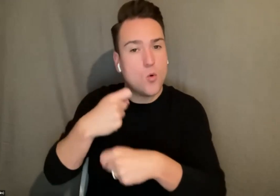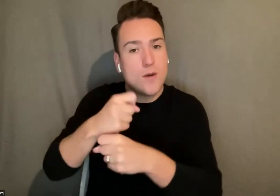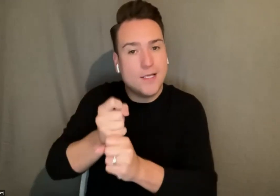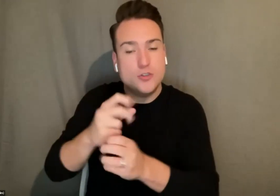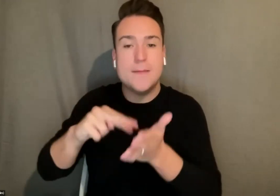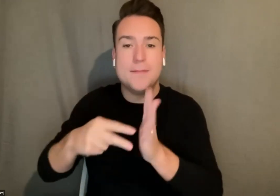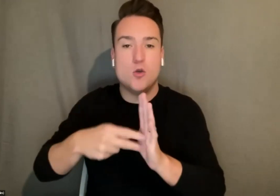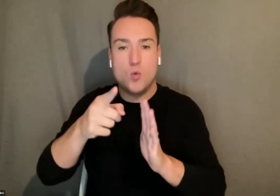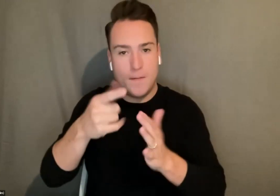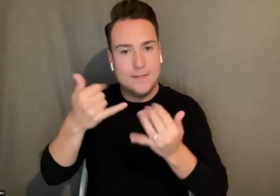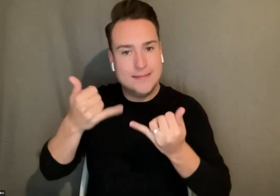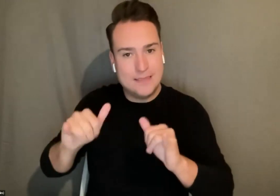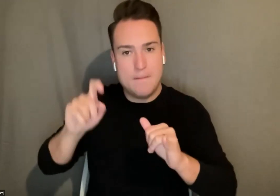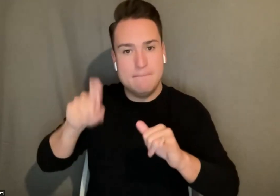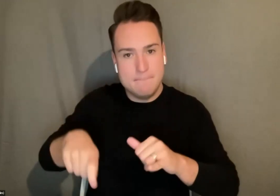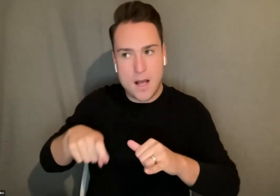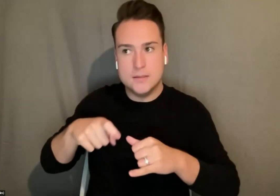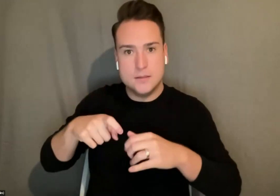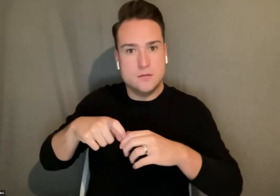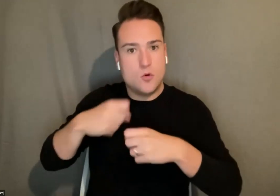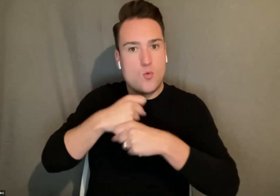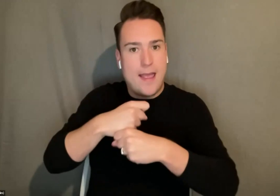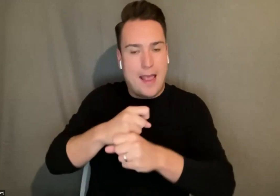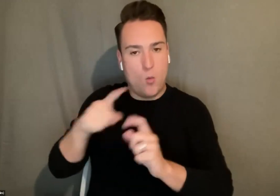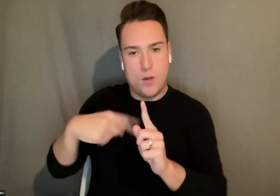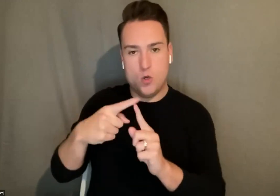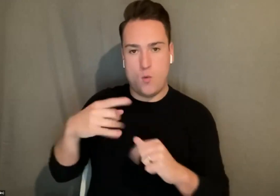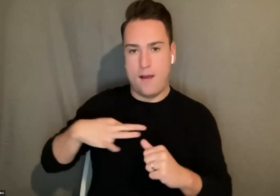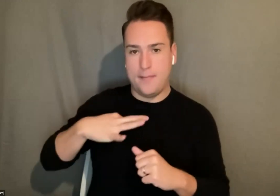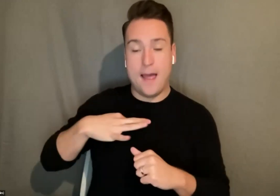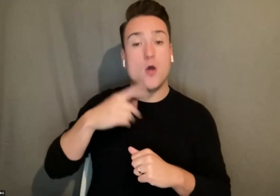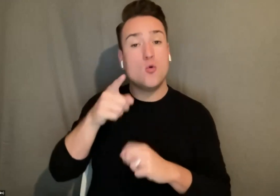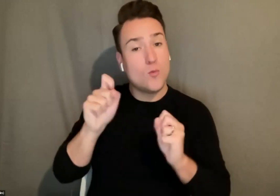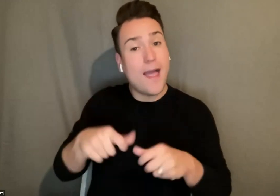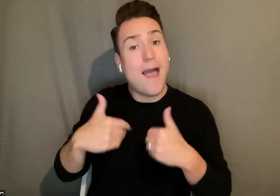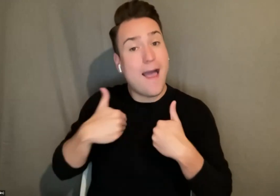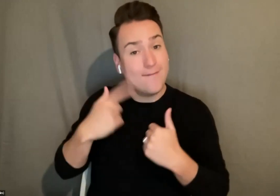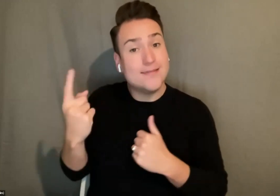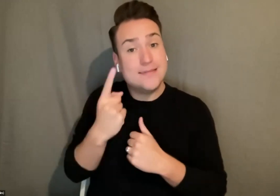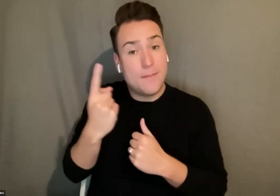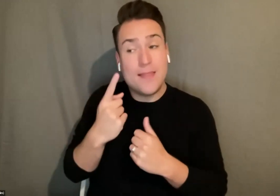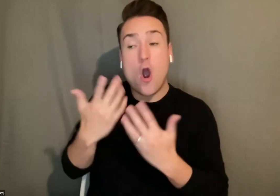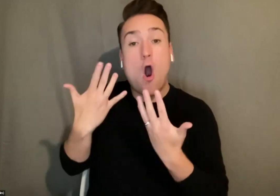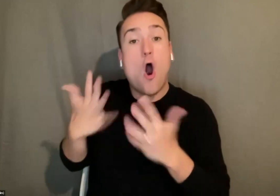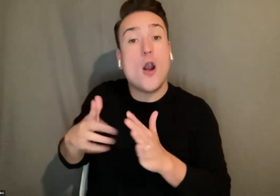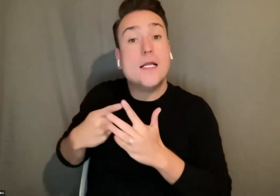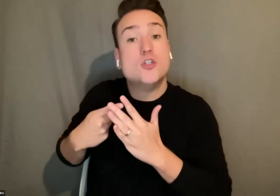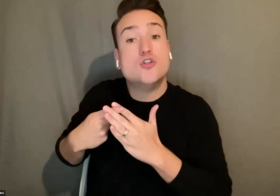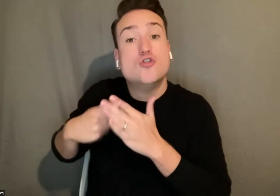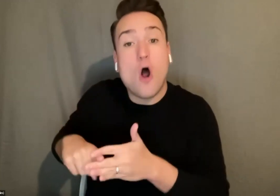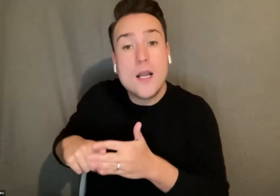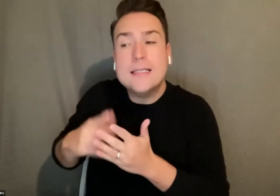still actively creating when you apply. So you can uh have something that has started doing some